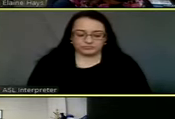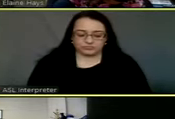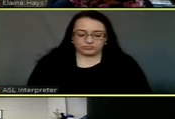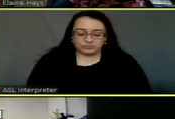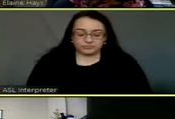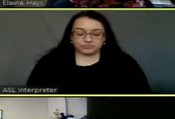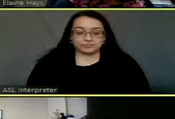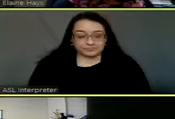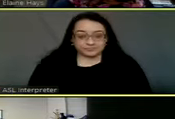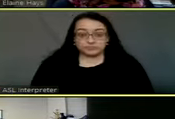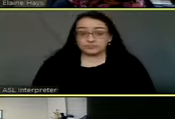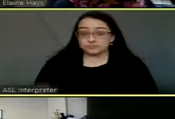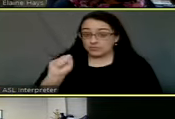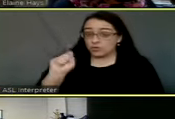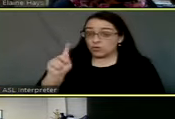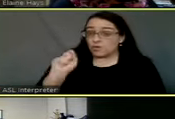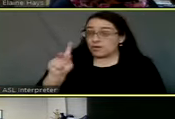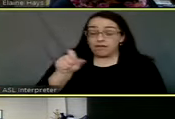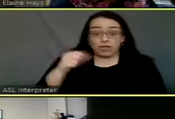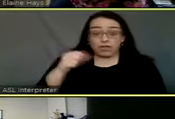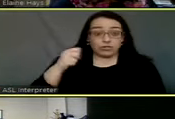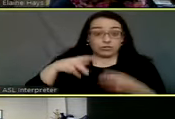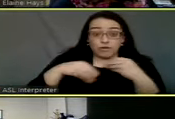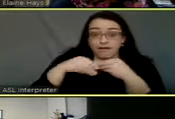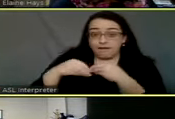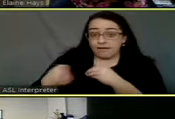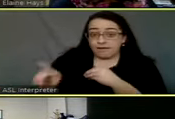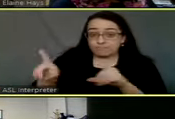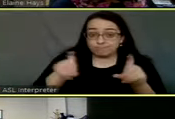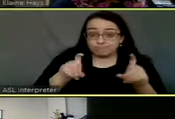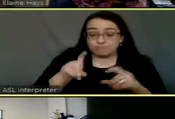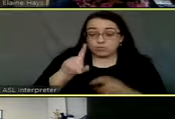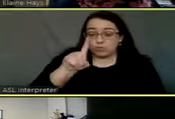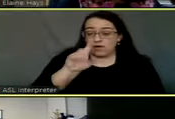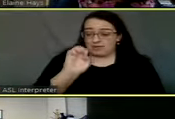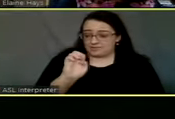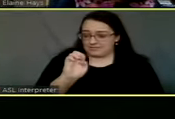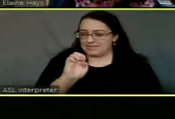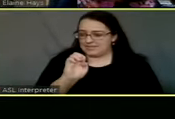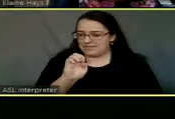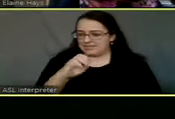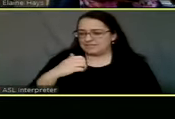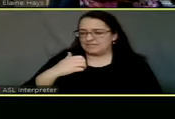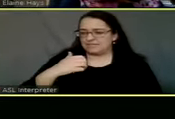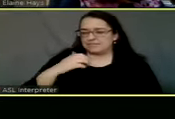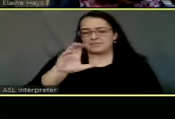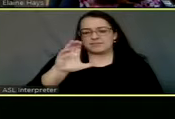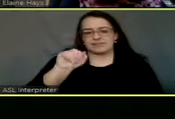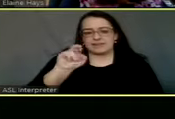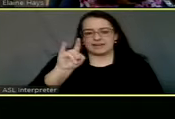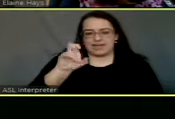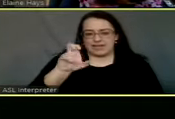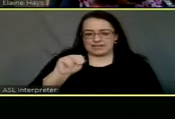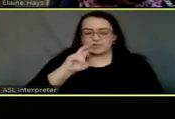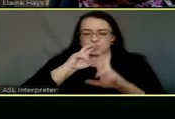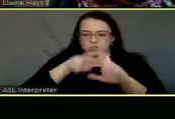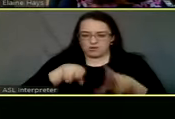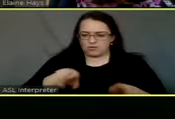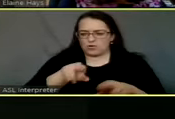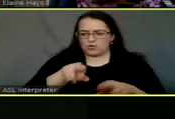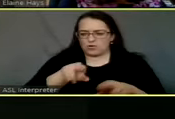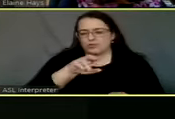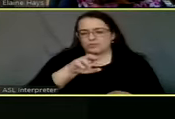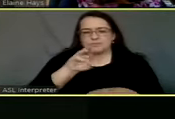Okay, anything else on that? Item 1E then is the Canadian River Municipal Water Authority update.